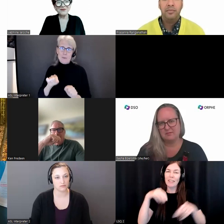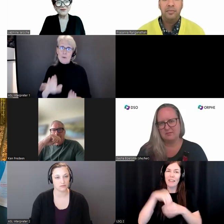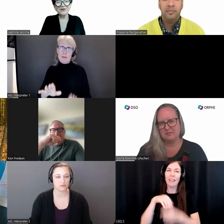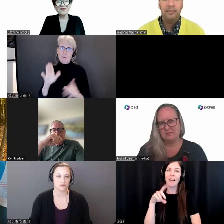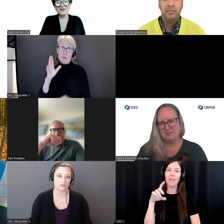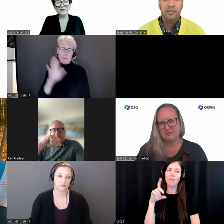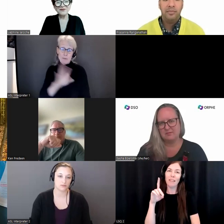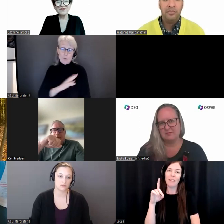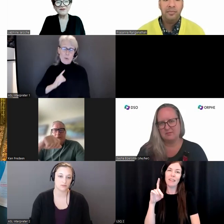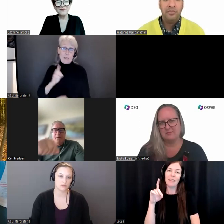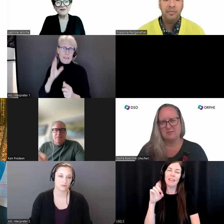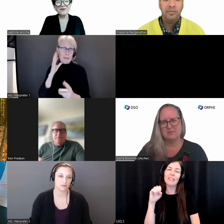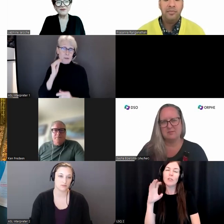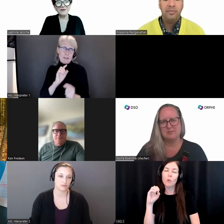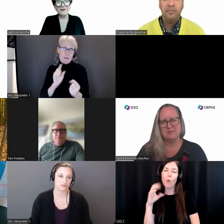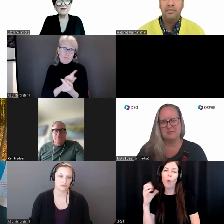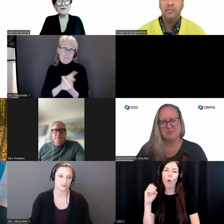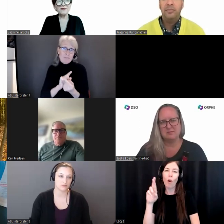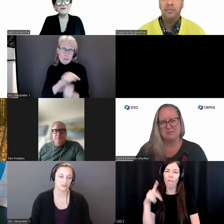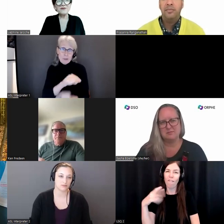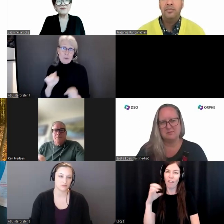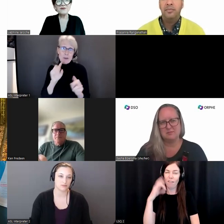look forward to meeting you all in person as well. Thank you.